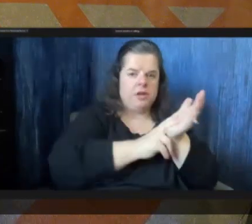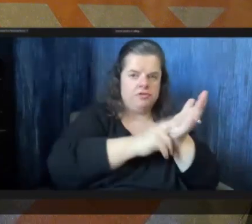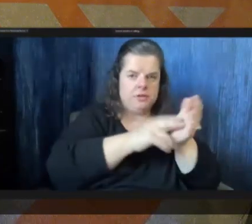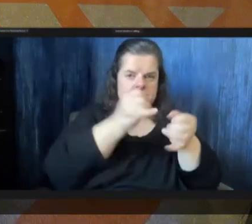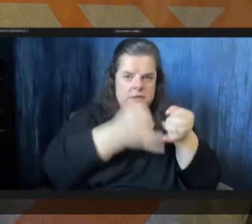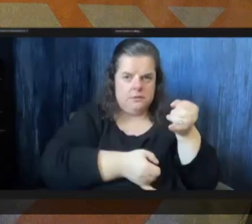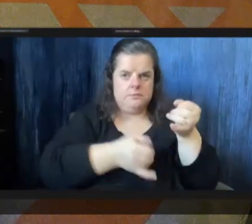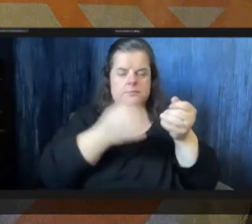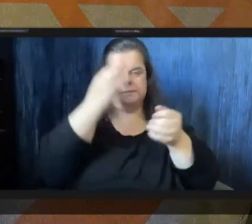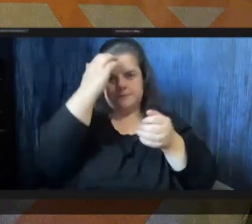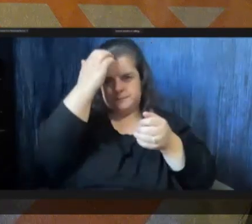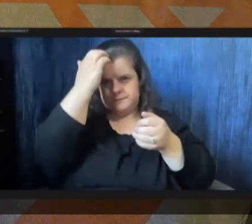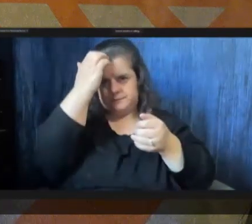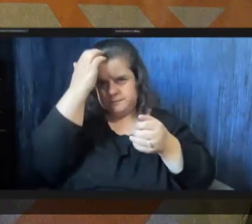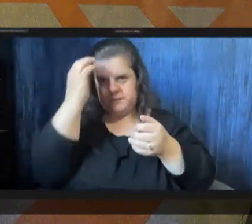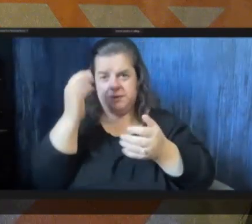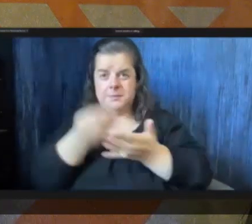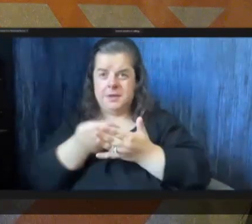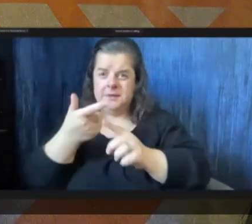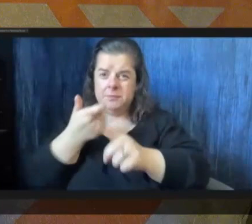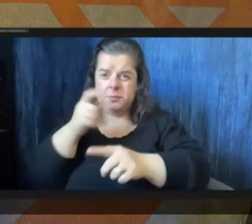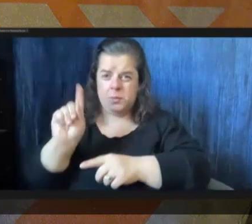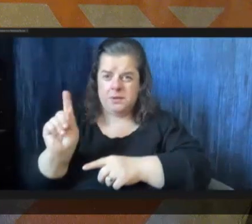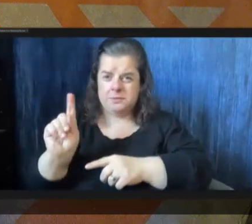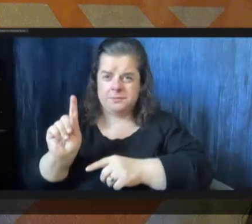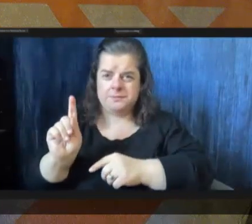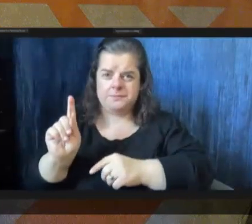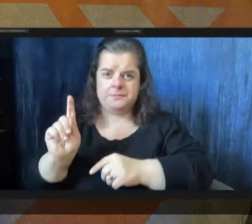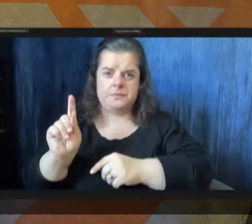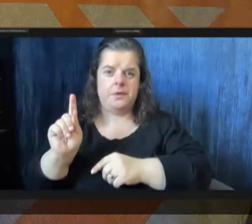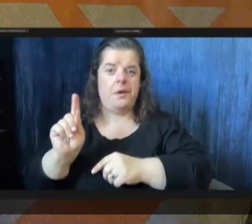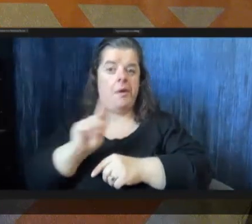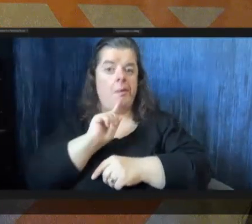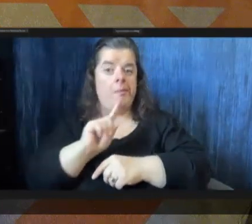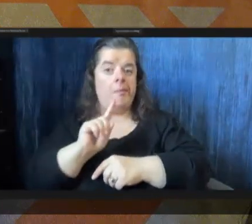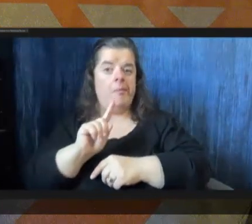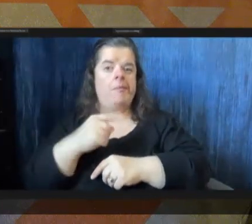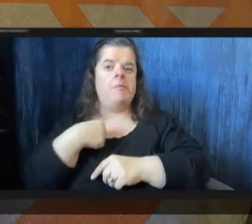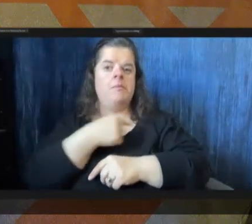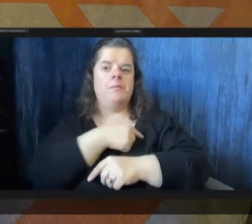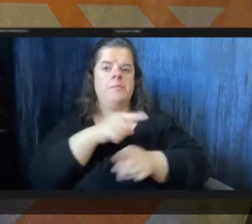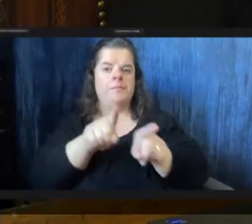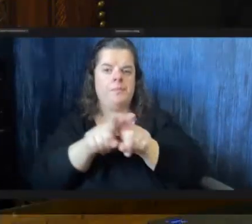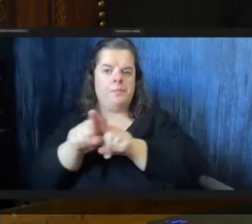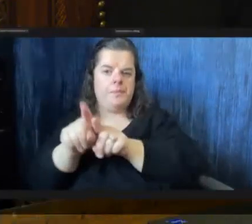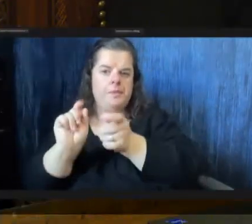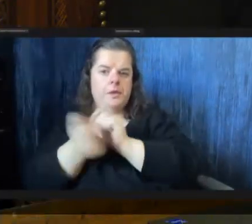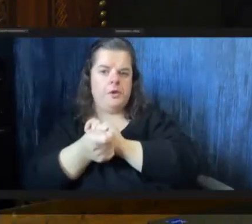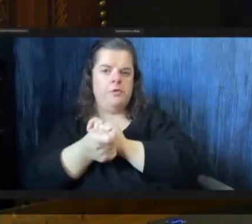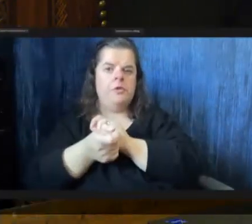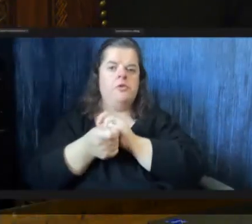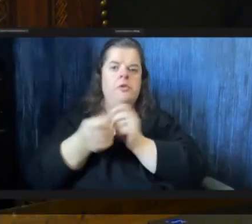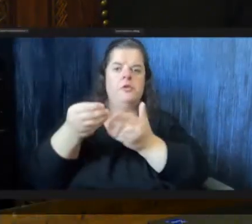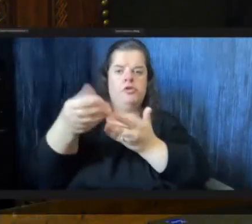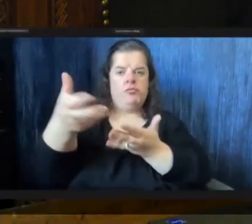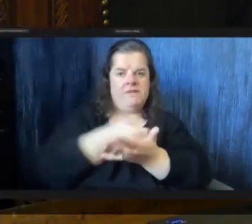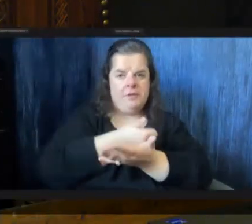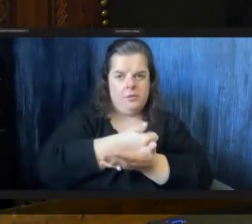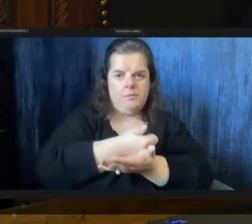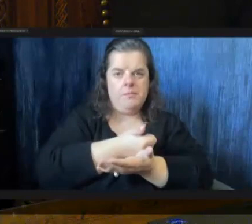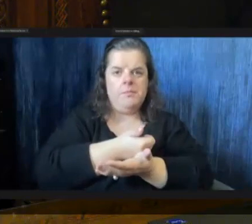and where was that money pulled from so we actually also changed the updated the revenues um